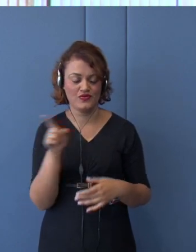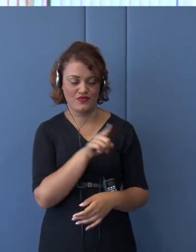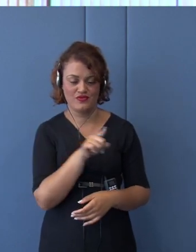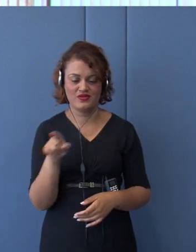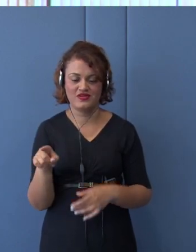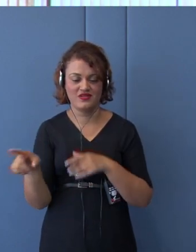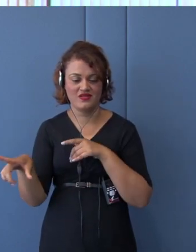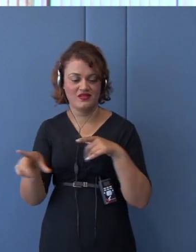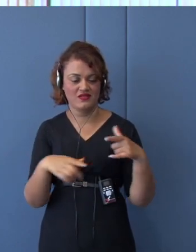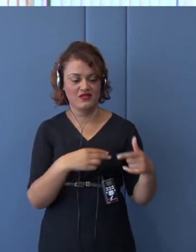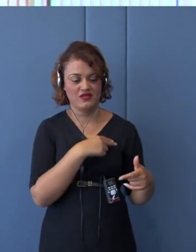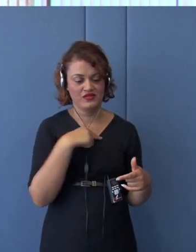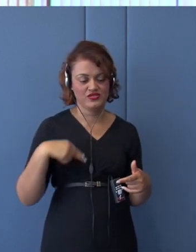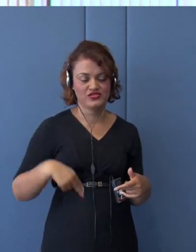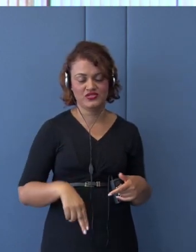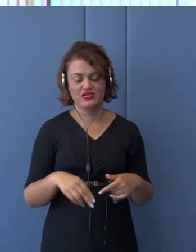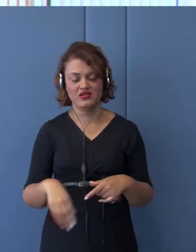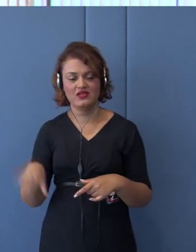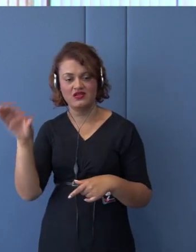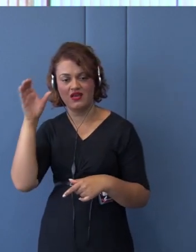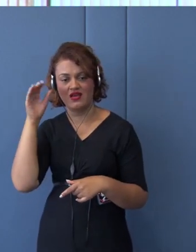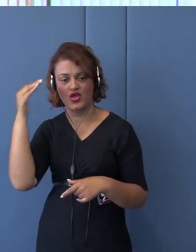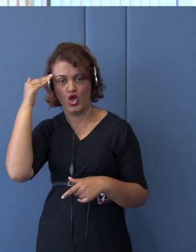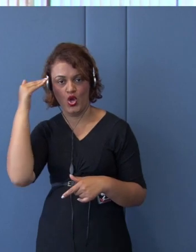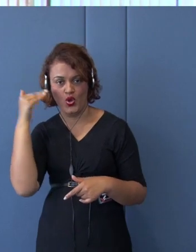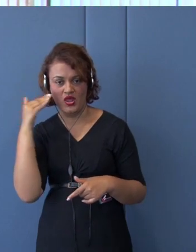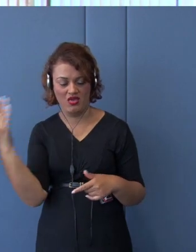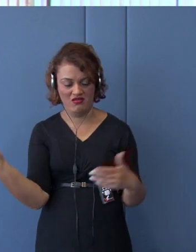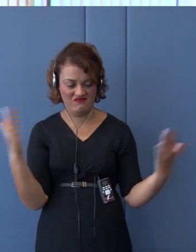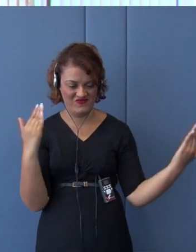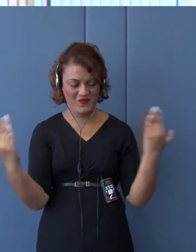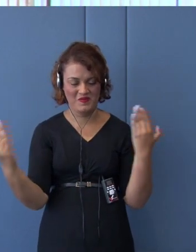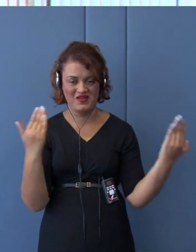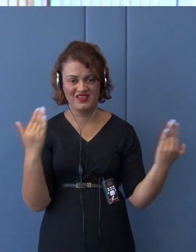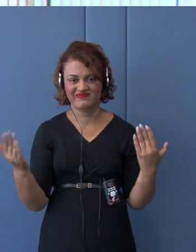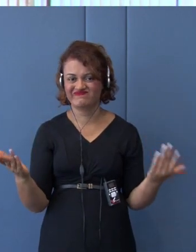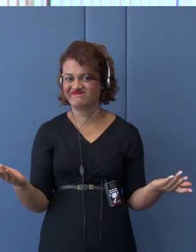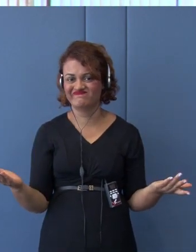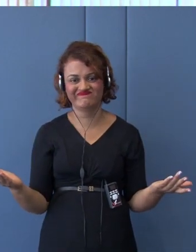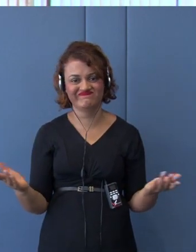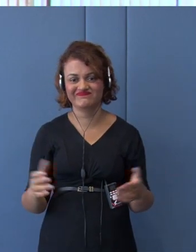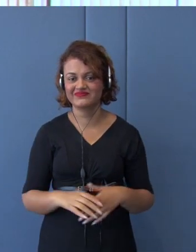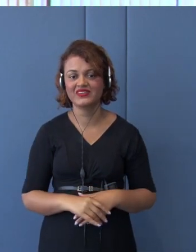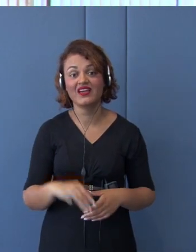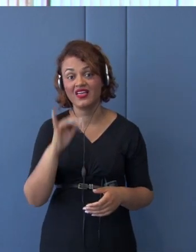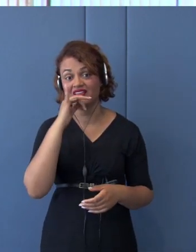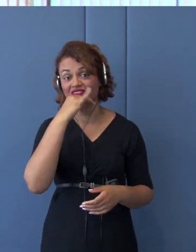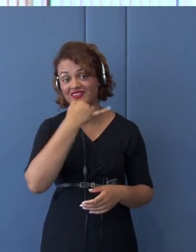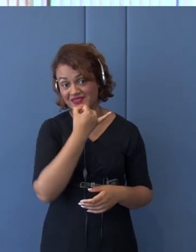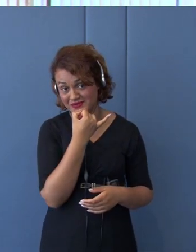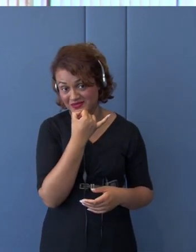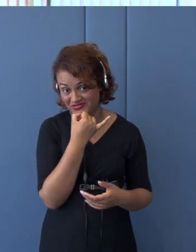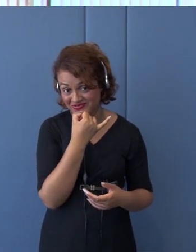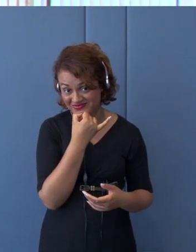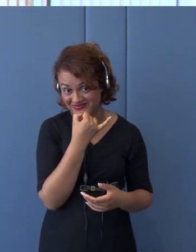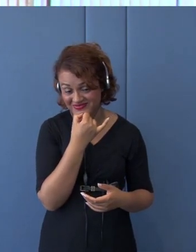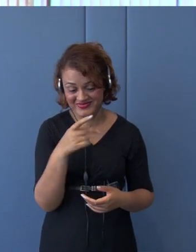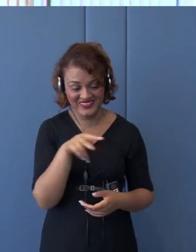concluded 2015, unfortunately, this doesn't really function anymore.